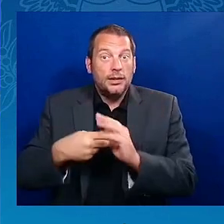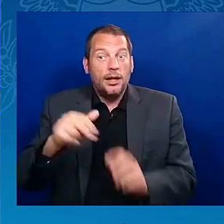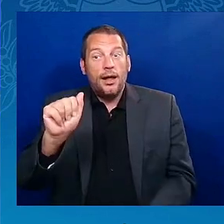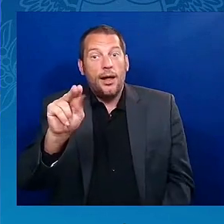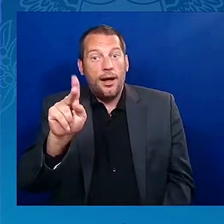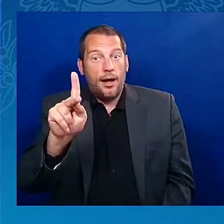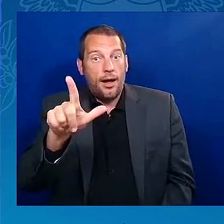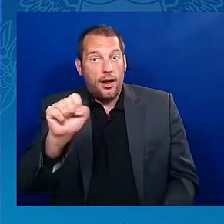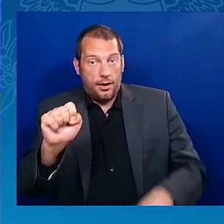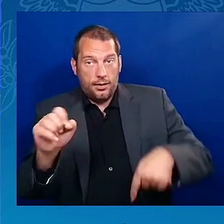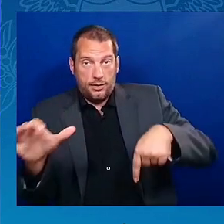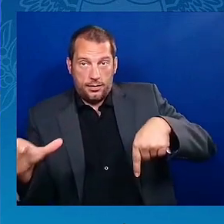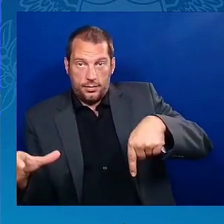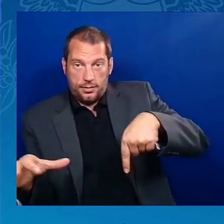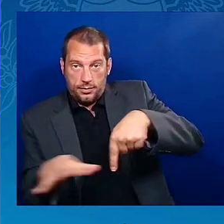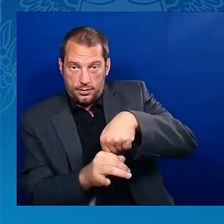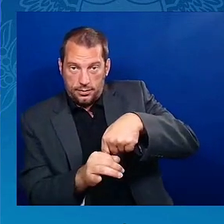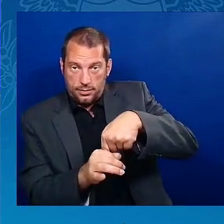And so,